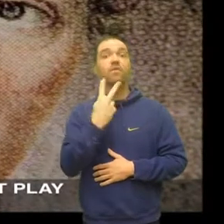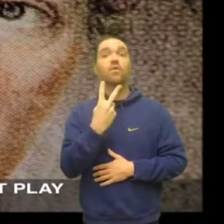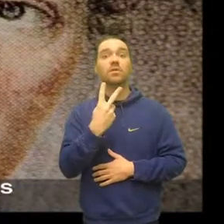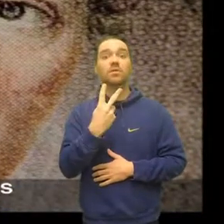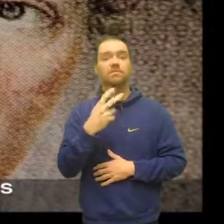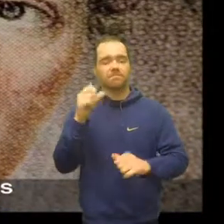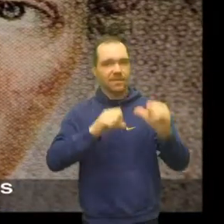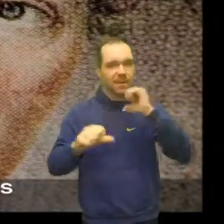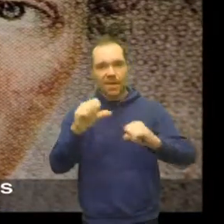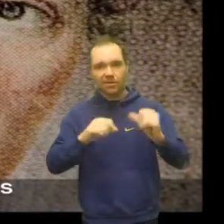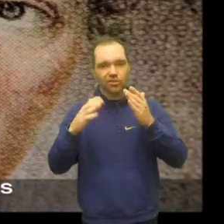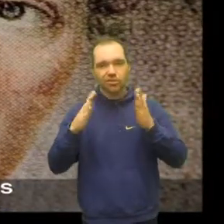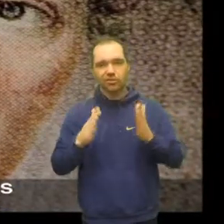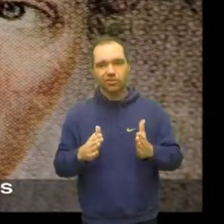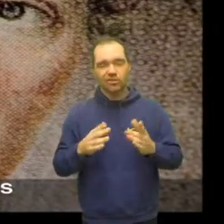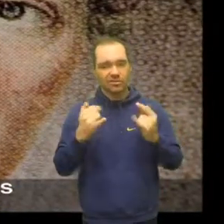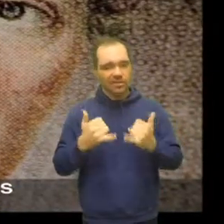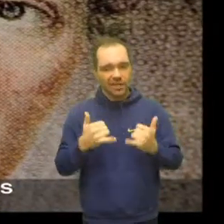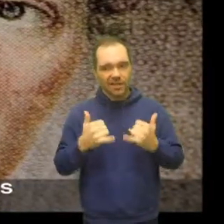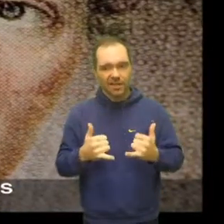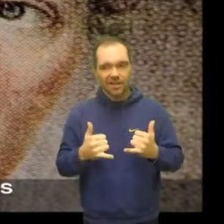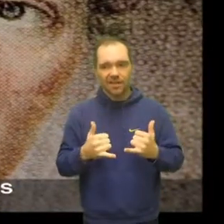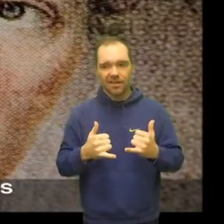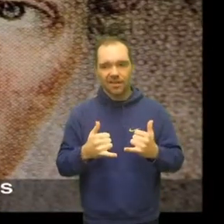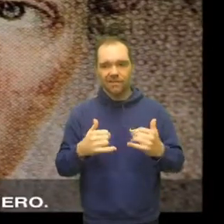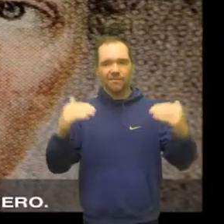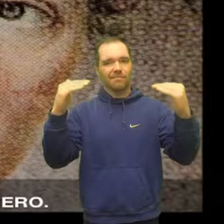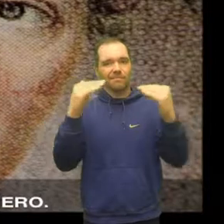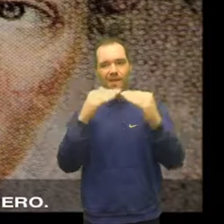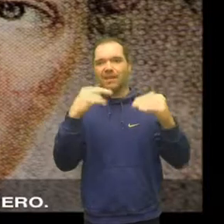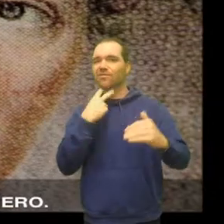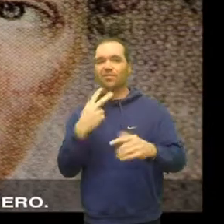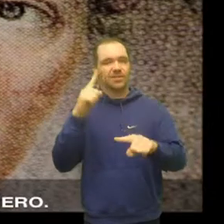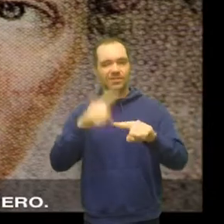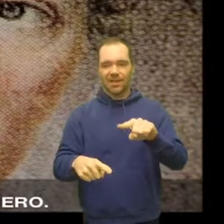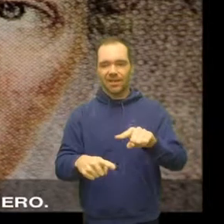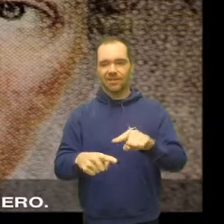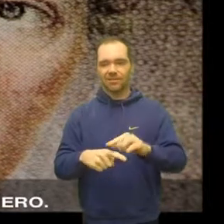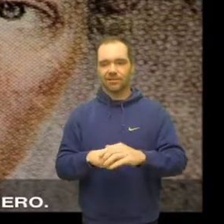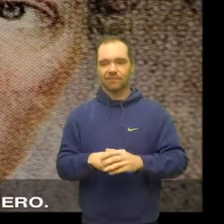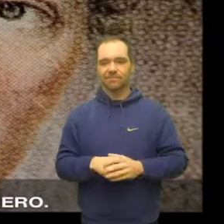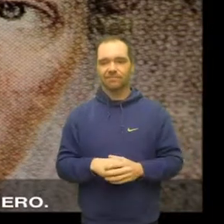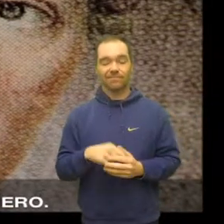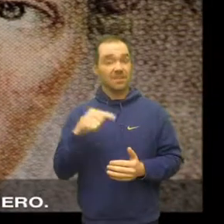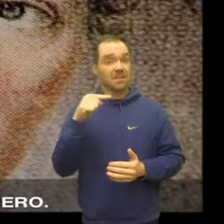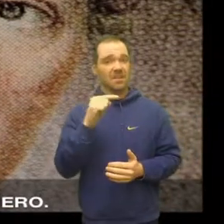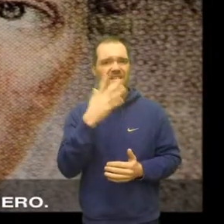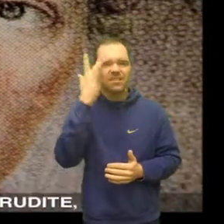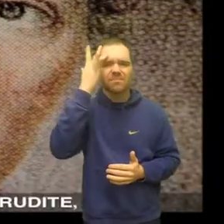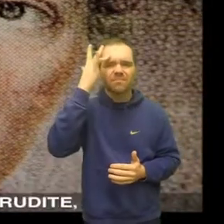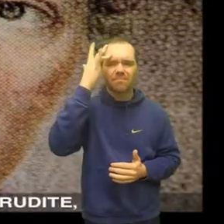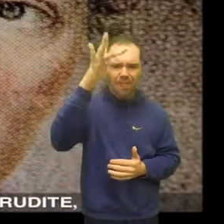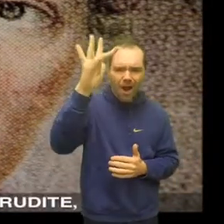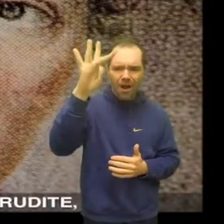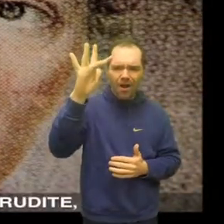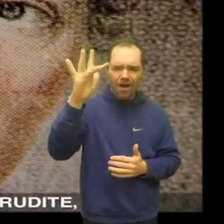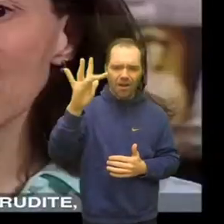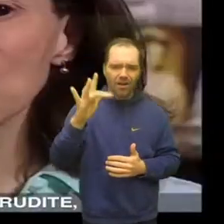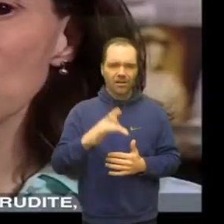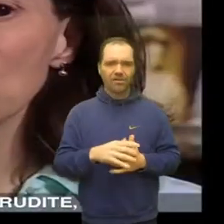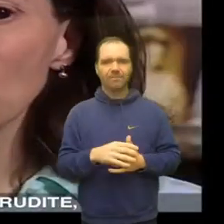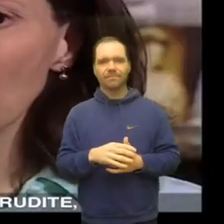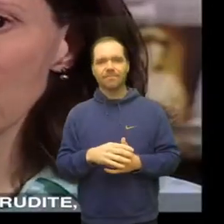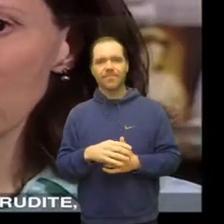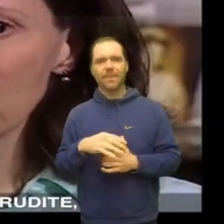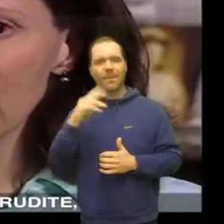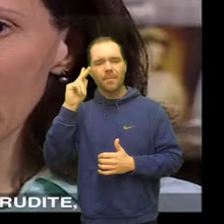Madison. He was the antithesis of the bold and strong government-building hero. He was